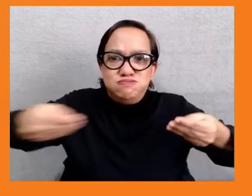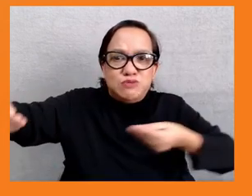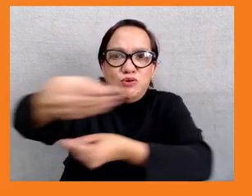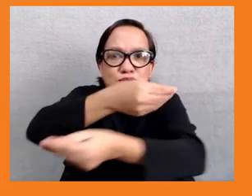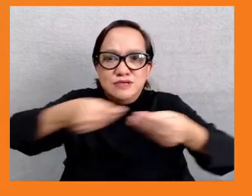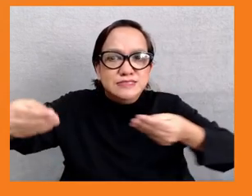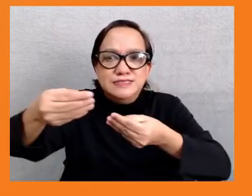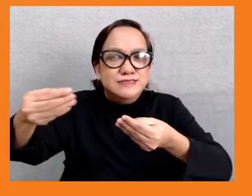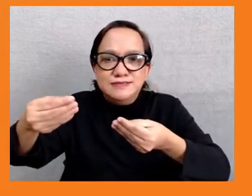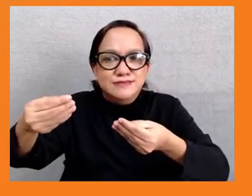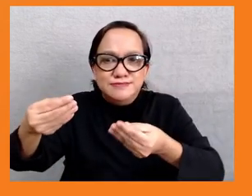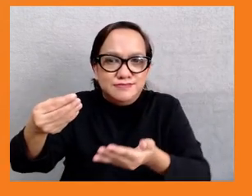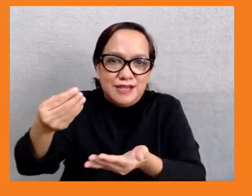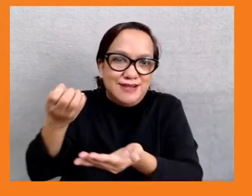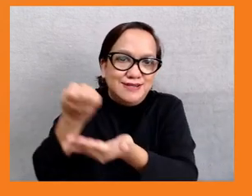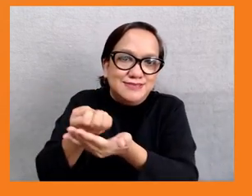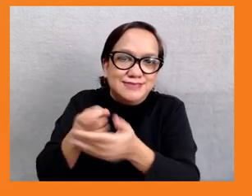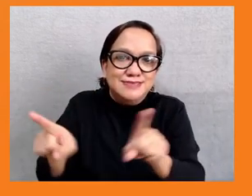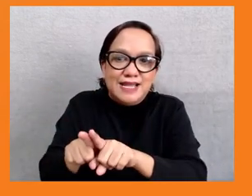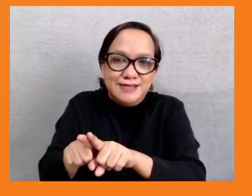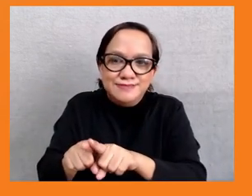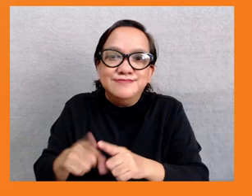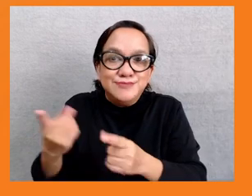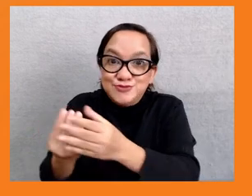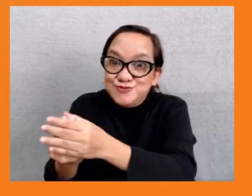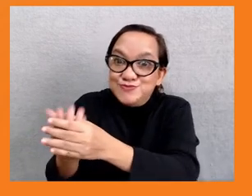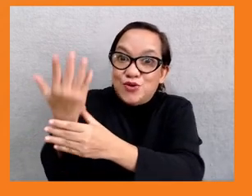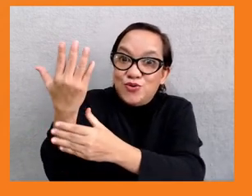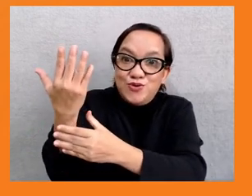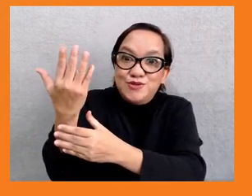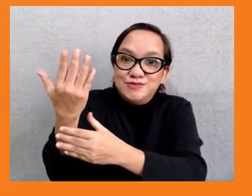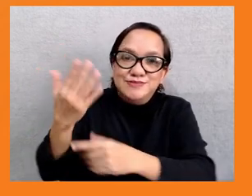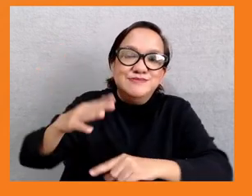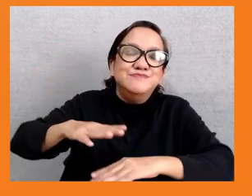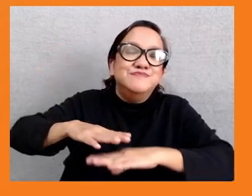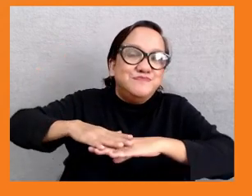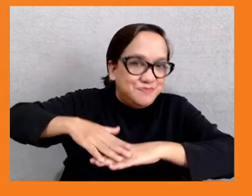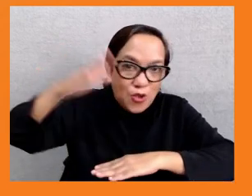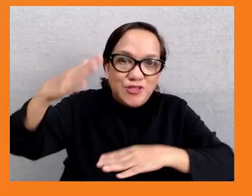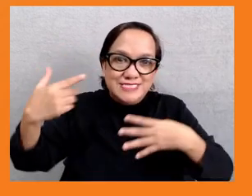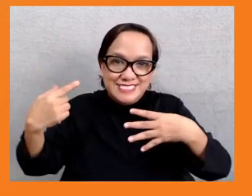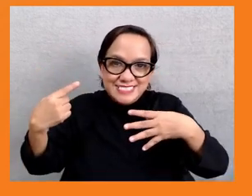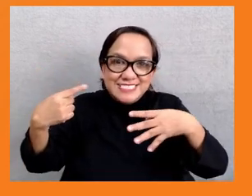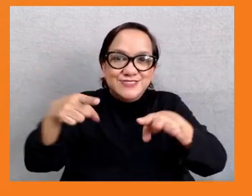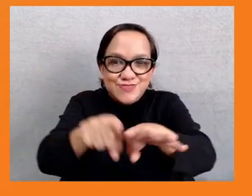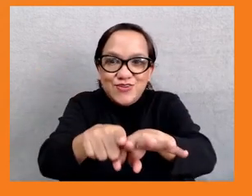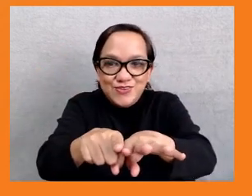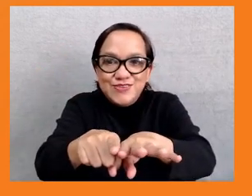just make growth as inclusive as possible. And also recognize, of course, all of the other